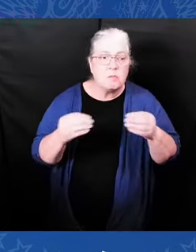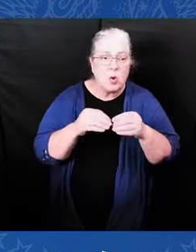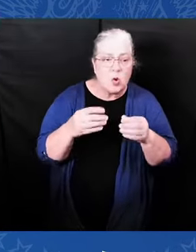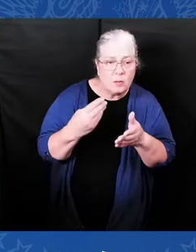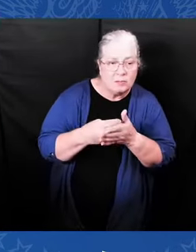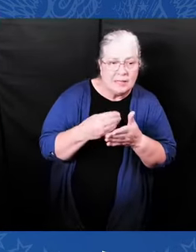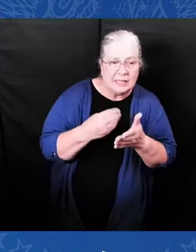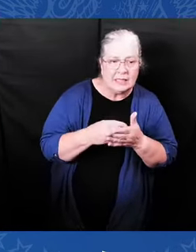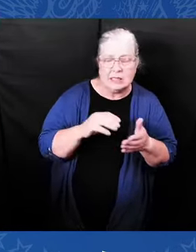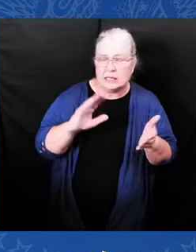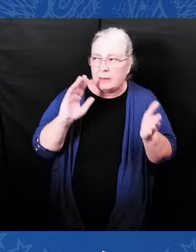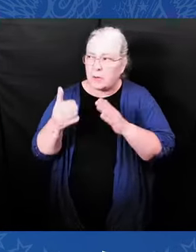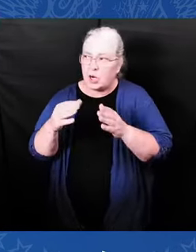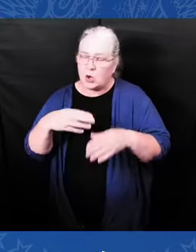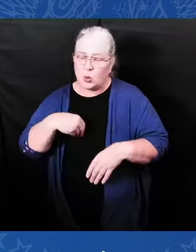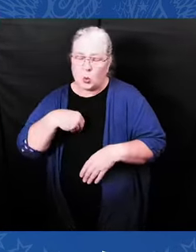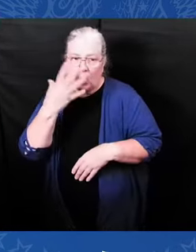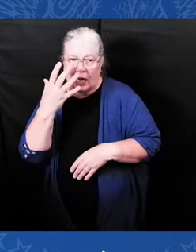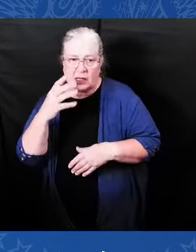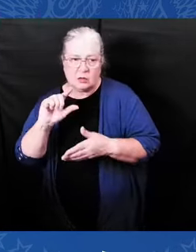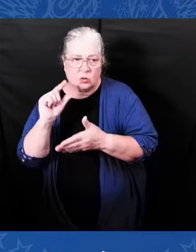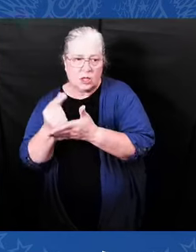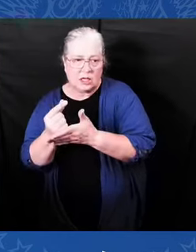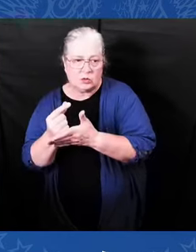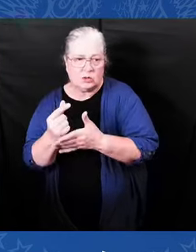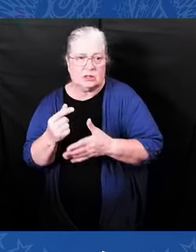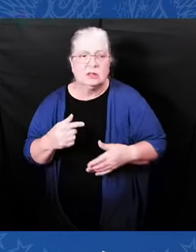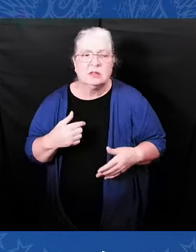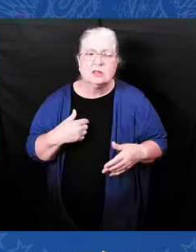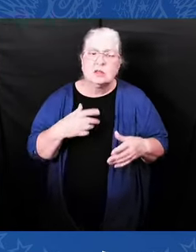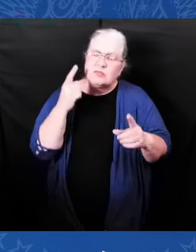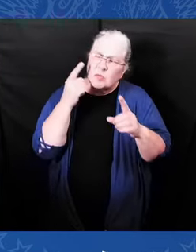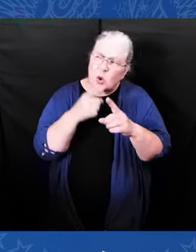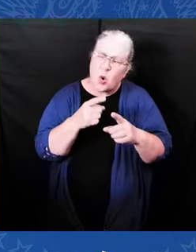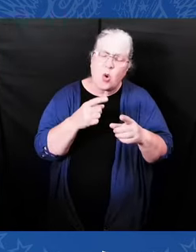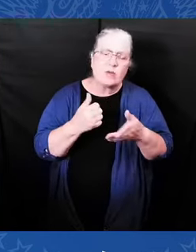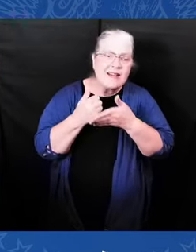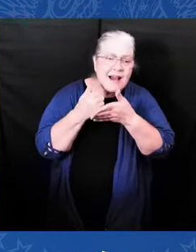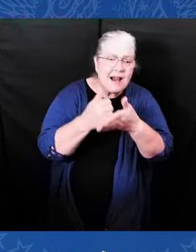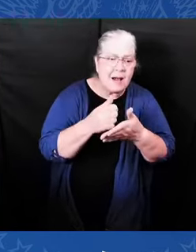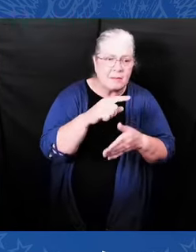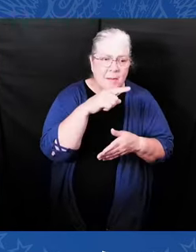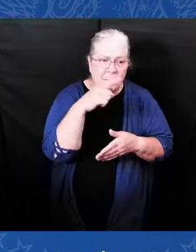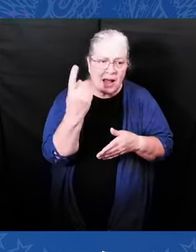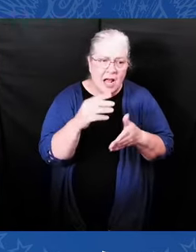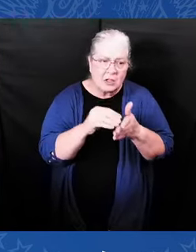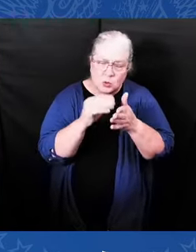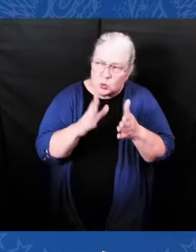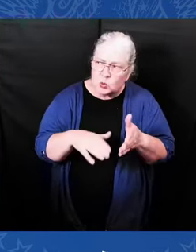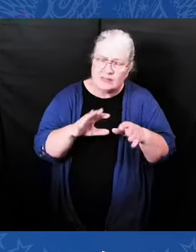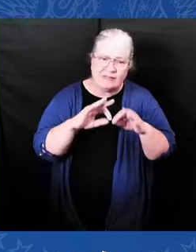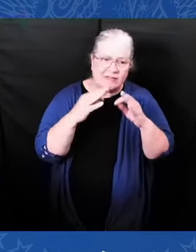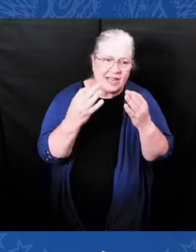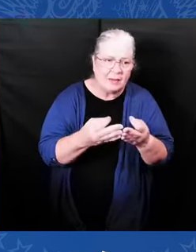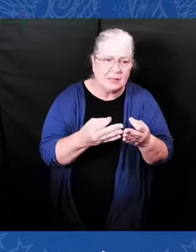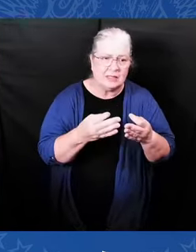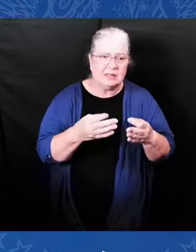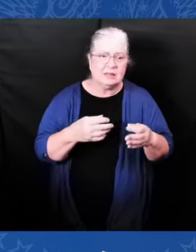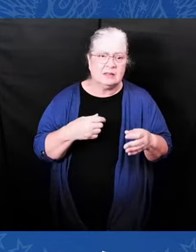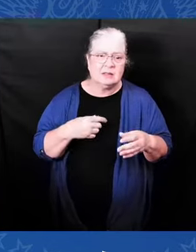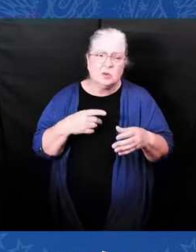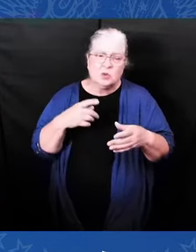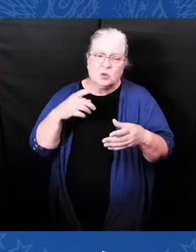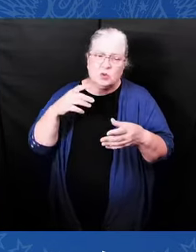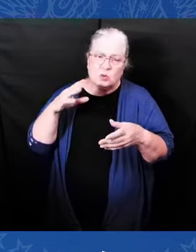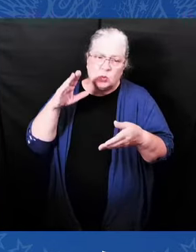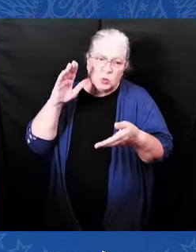And I'm going to get it done in keeping my promise that no one no one should be in jail merely for the use of possession of